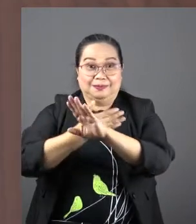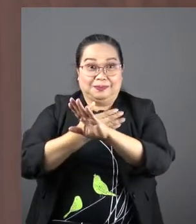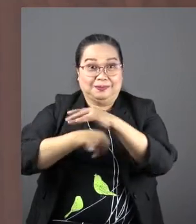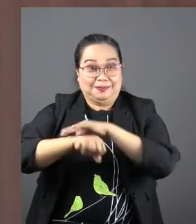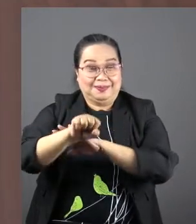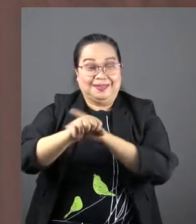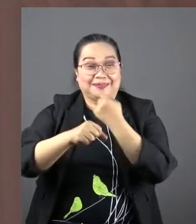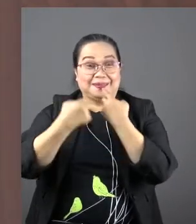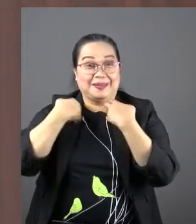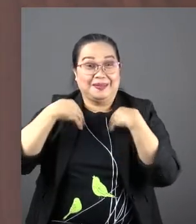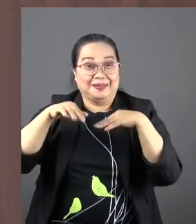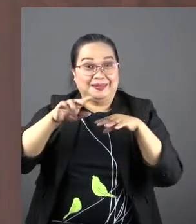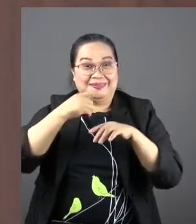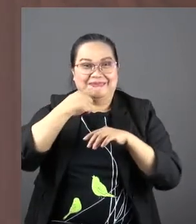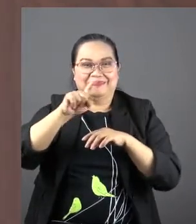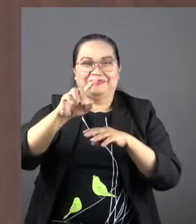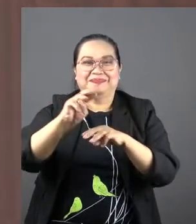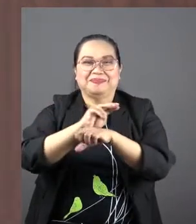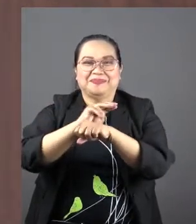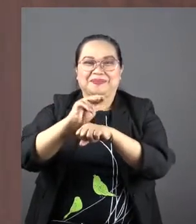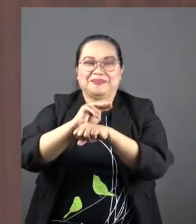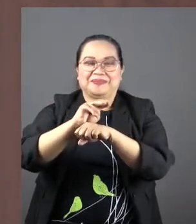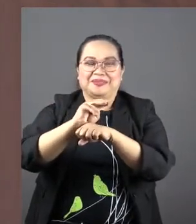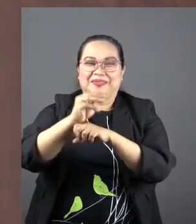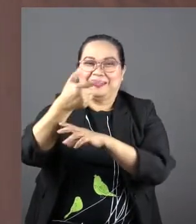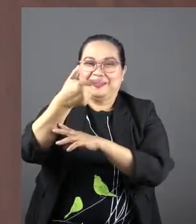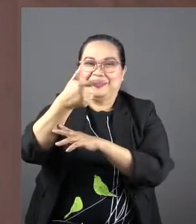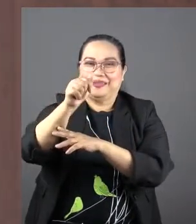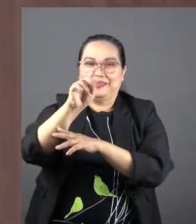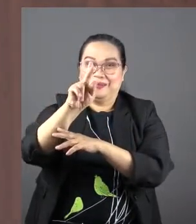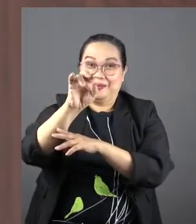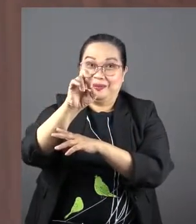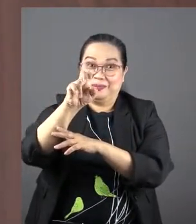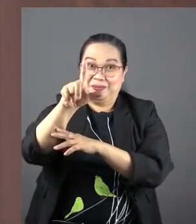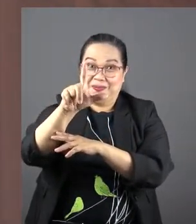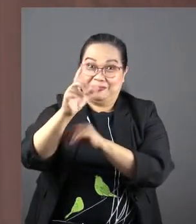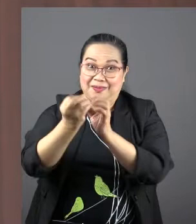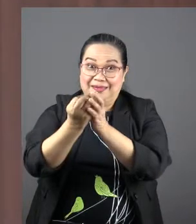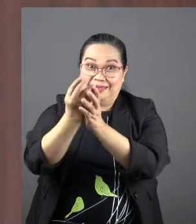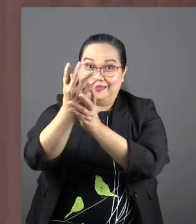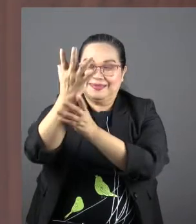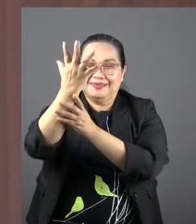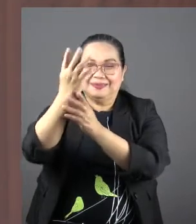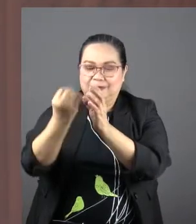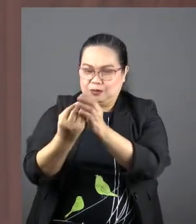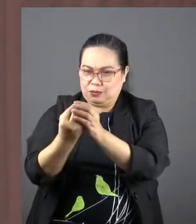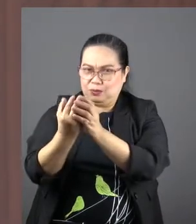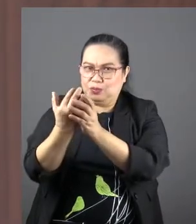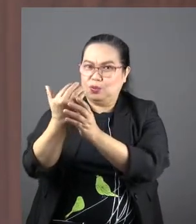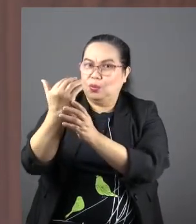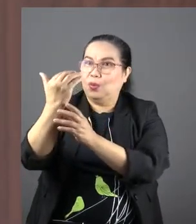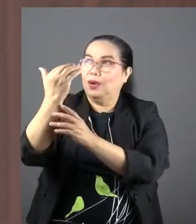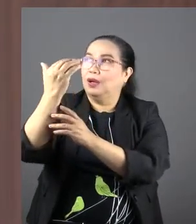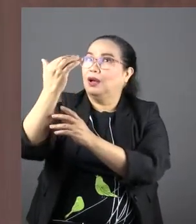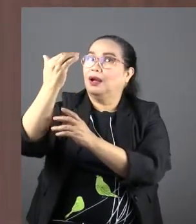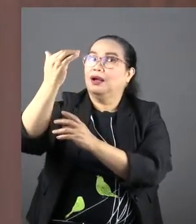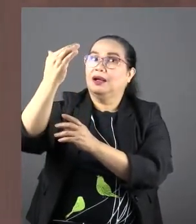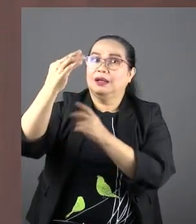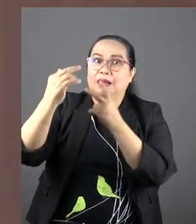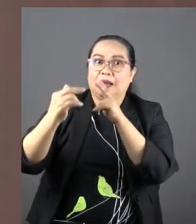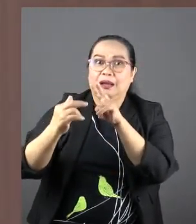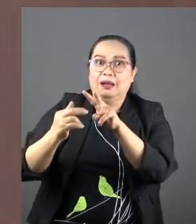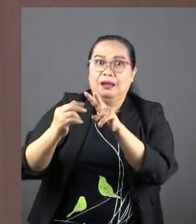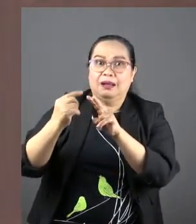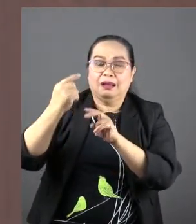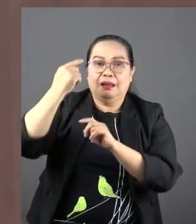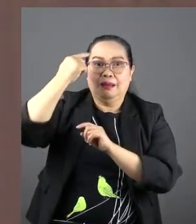an angel telling you about his ministry, Gabriel. And as he grows up, you see him growing before your eyes, and yet at the